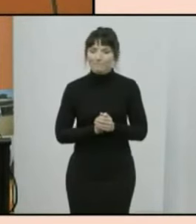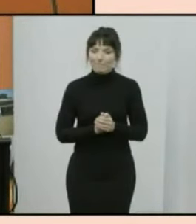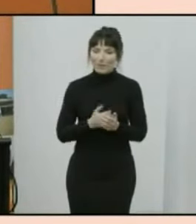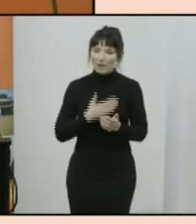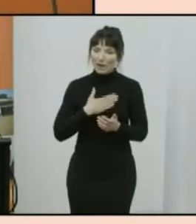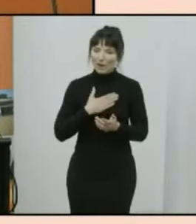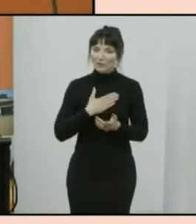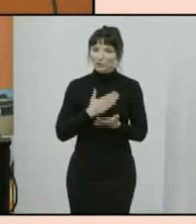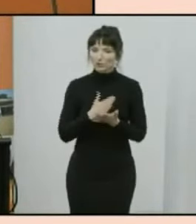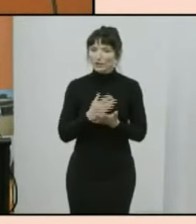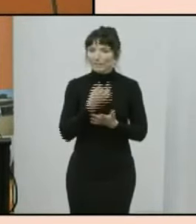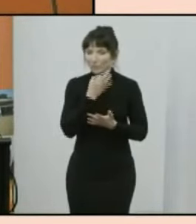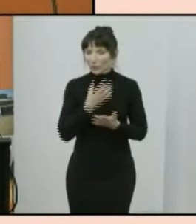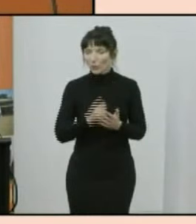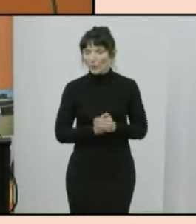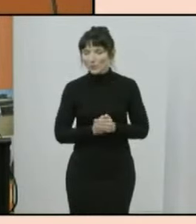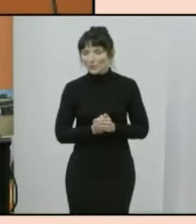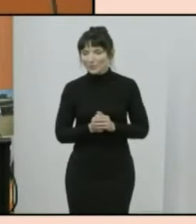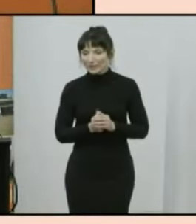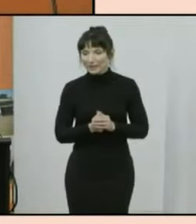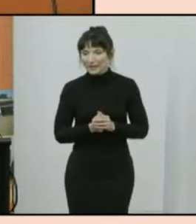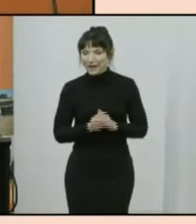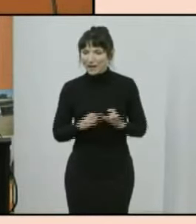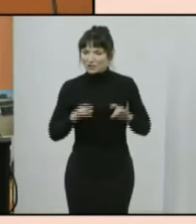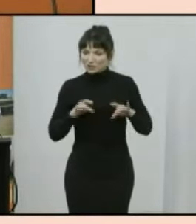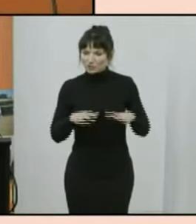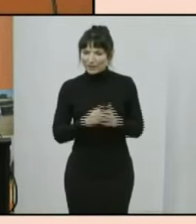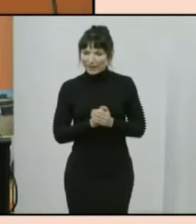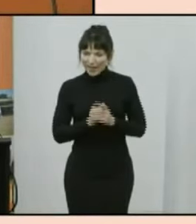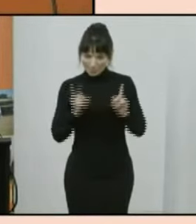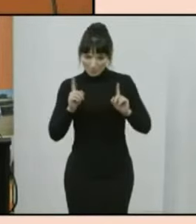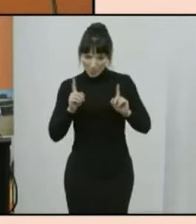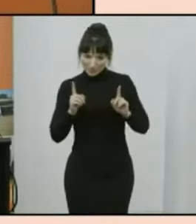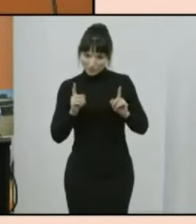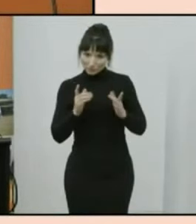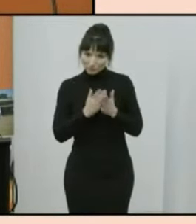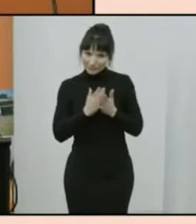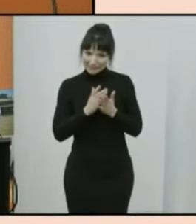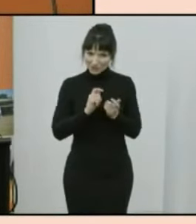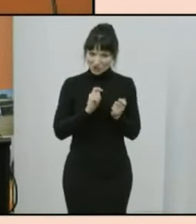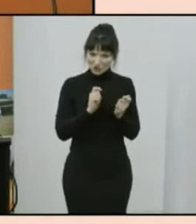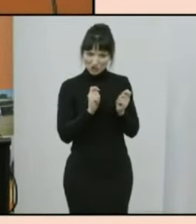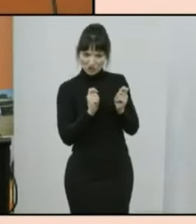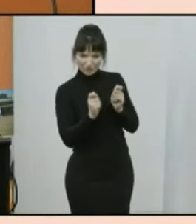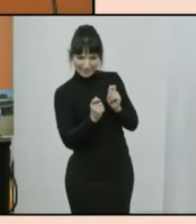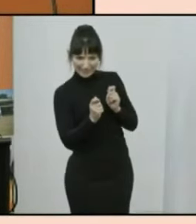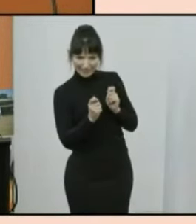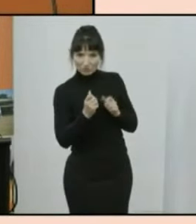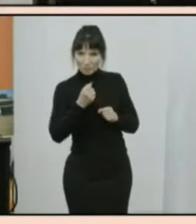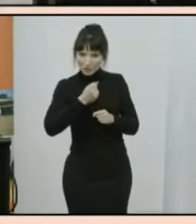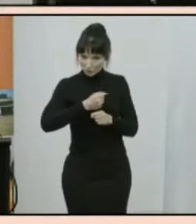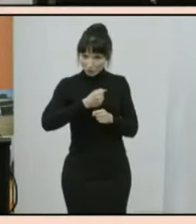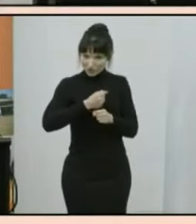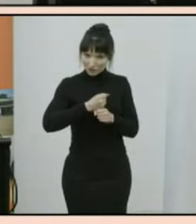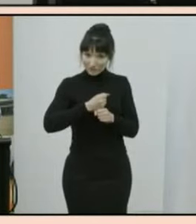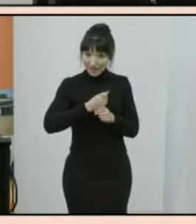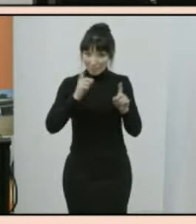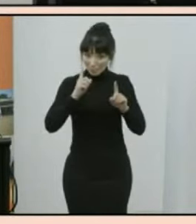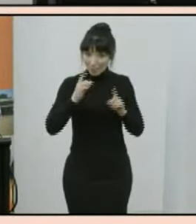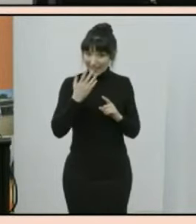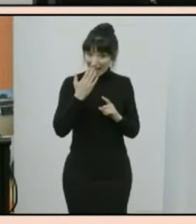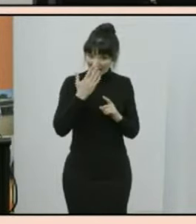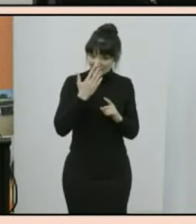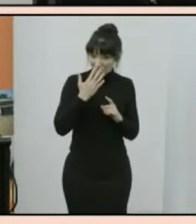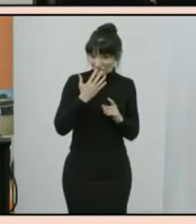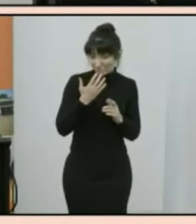religion and housing australia is undergoing a generational shift while australia is an aging country the